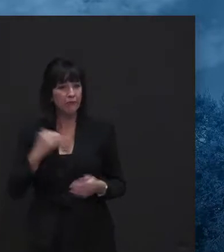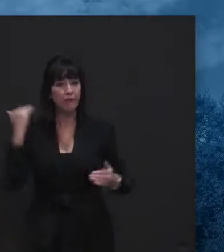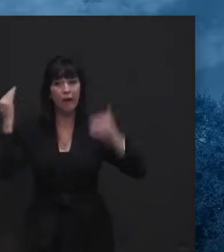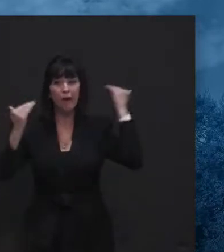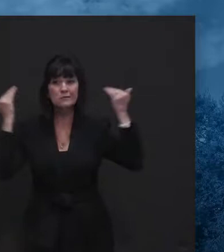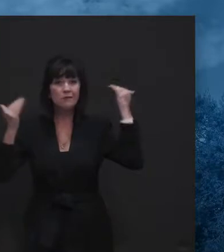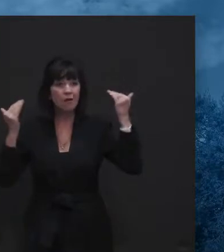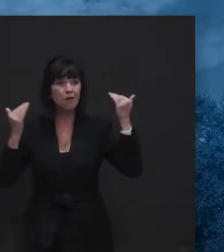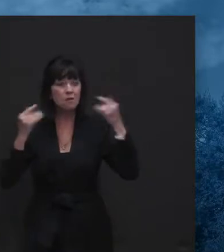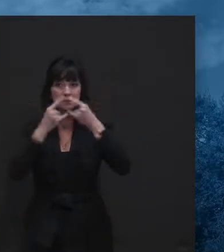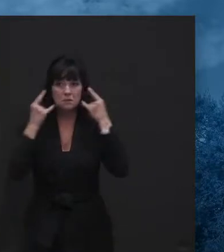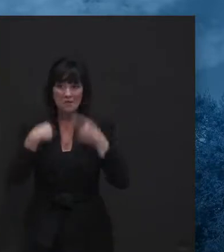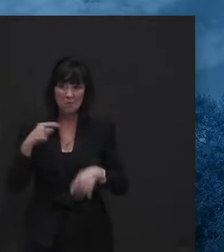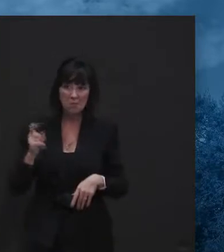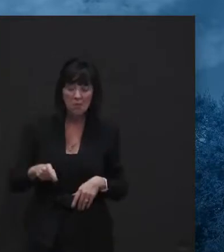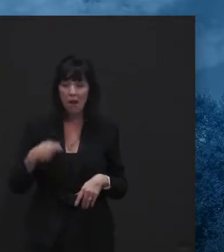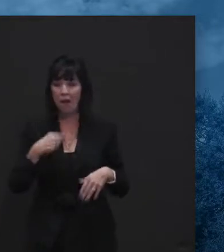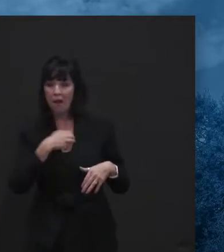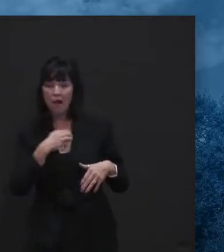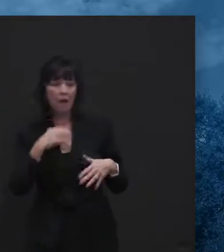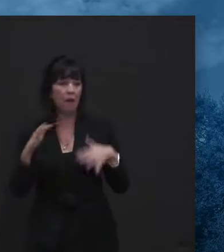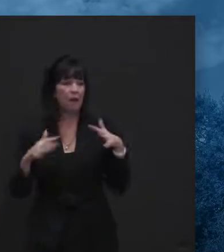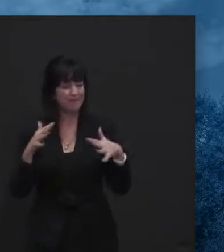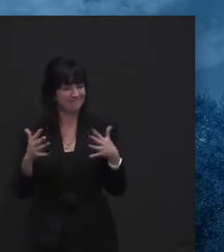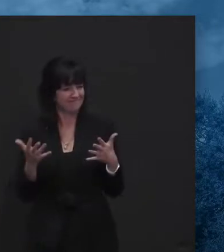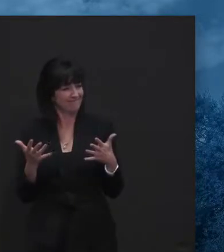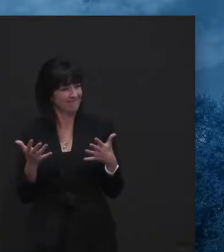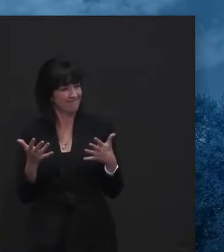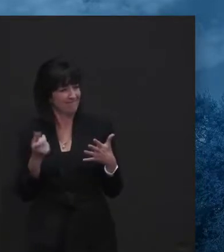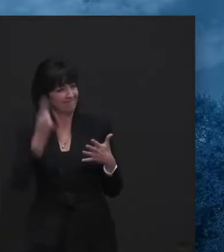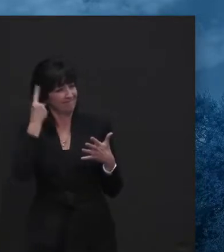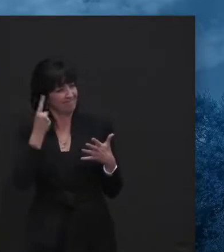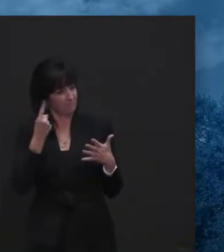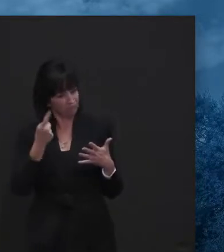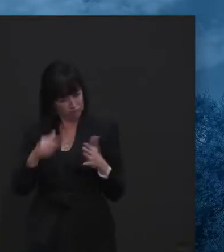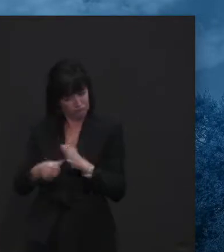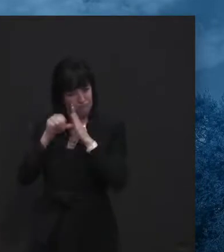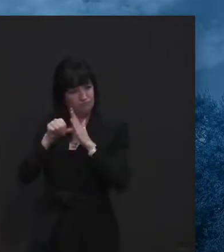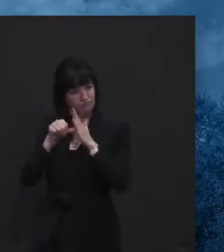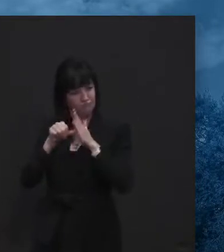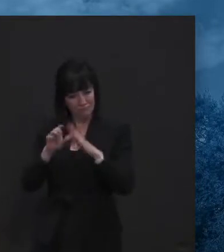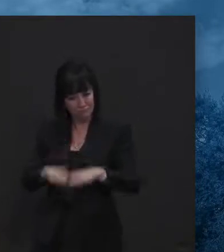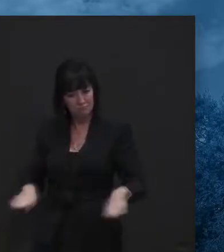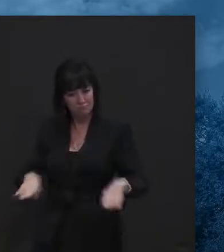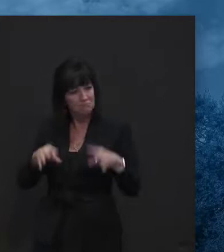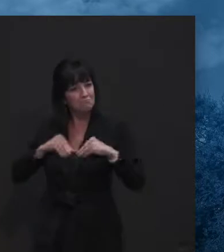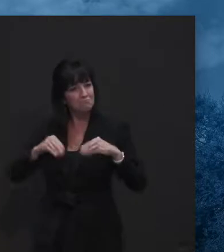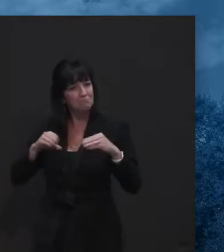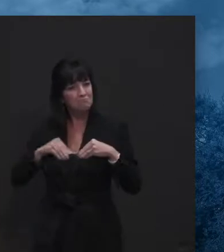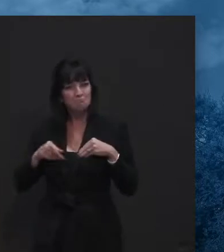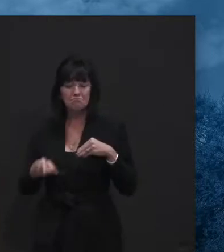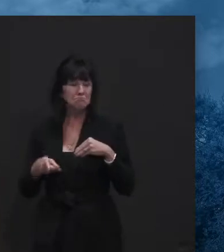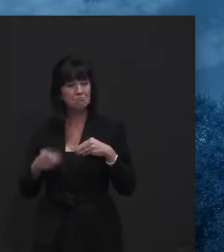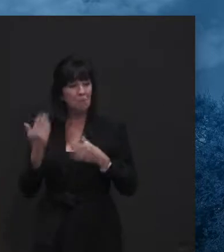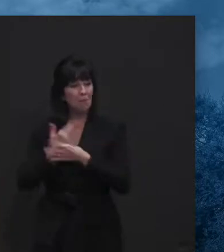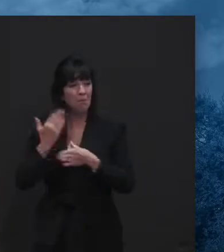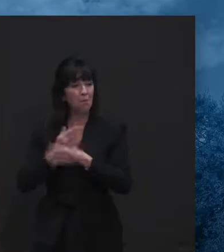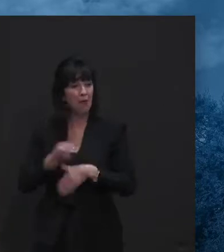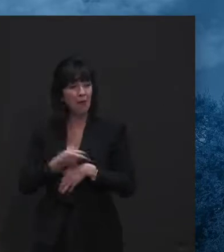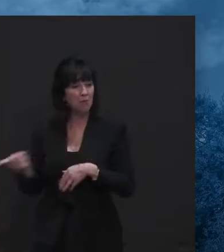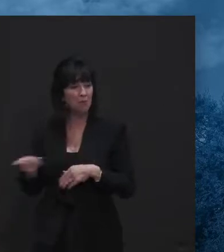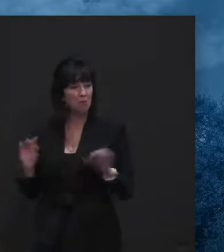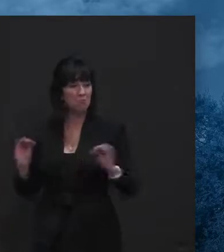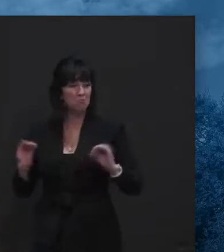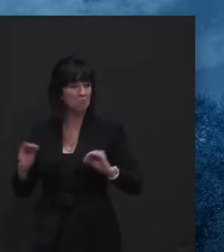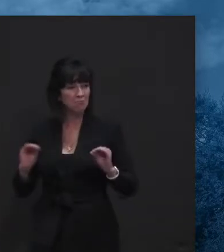acceptance, compliance, uh, uh, as, as a way of, of, uh, achieving the,